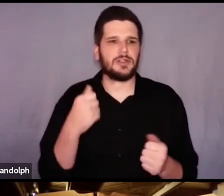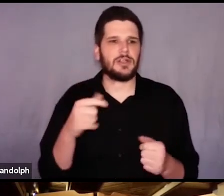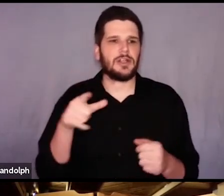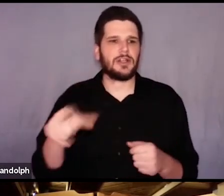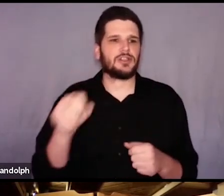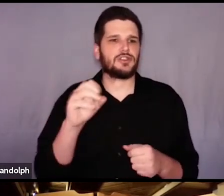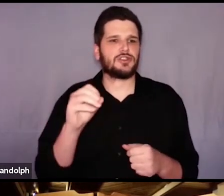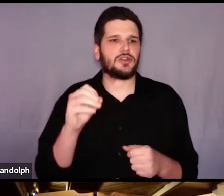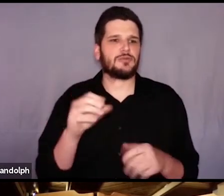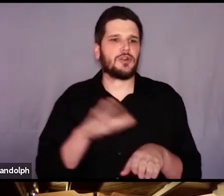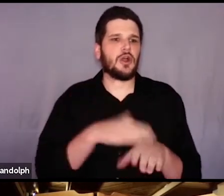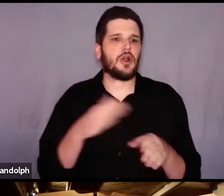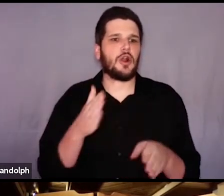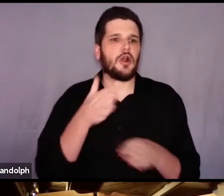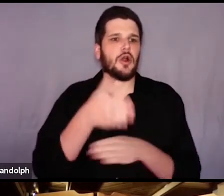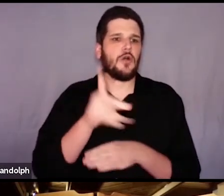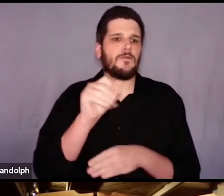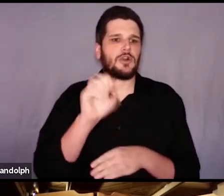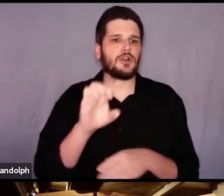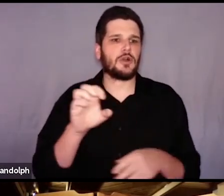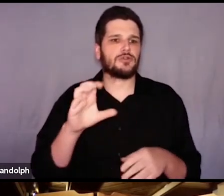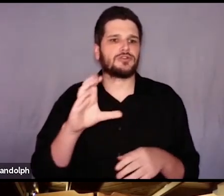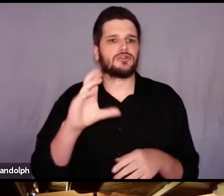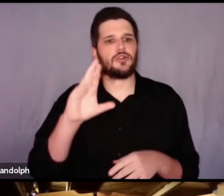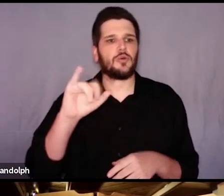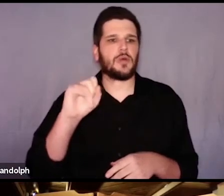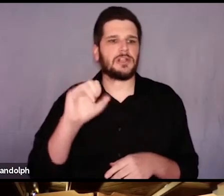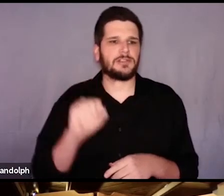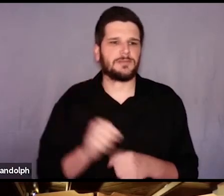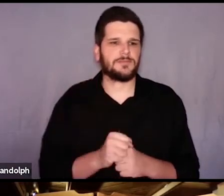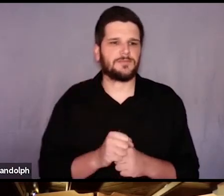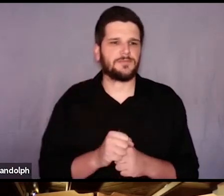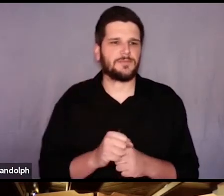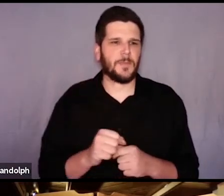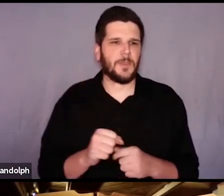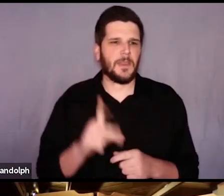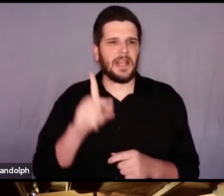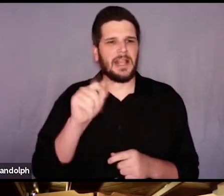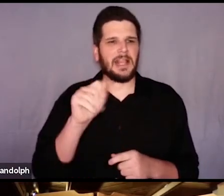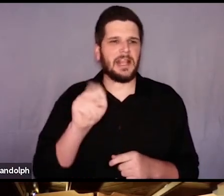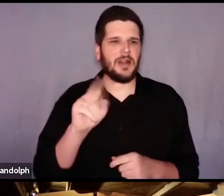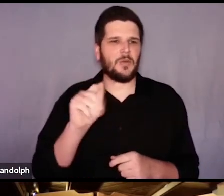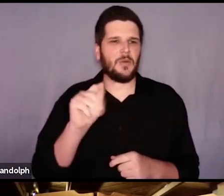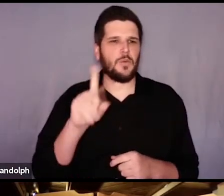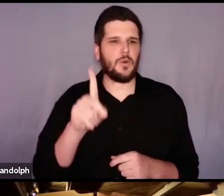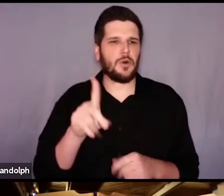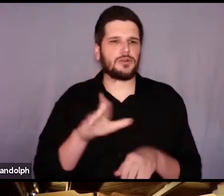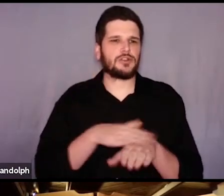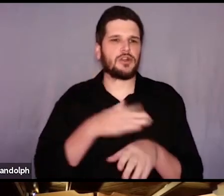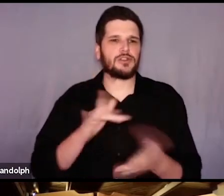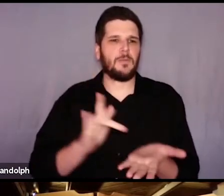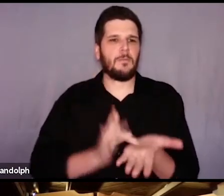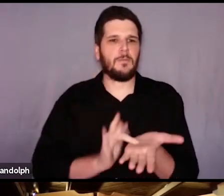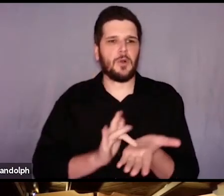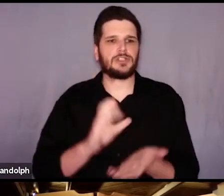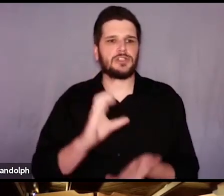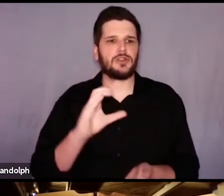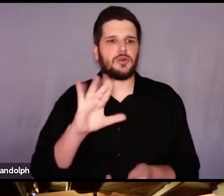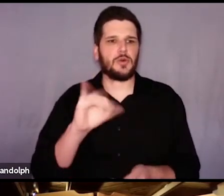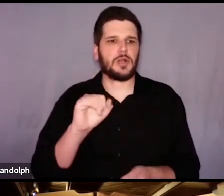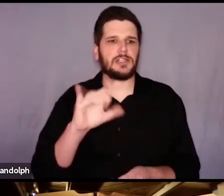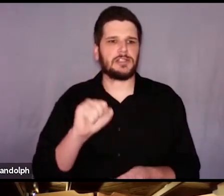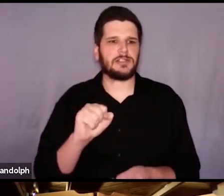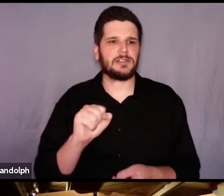warfare isn't blankets. It's us. Our culture. Are you suffering under the weight of generations of trauma we